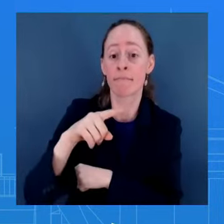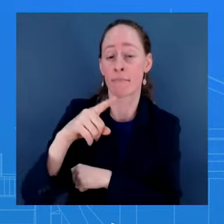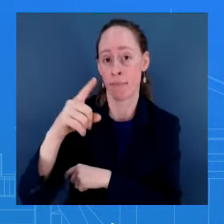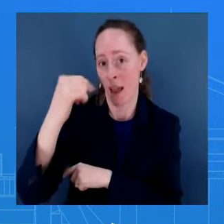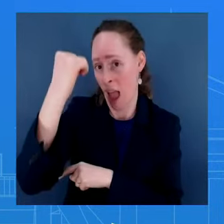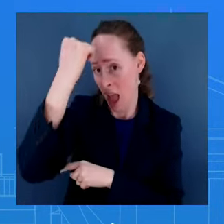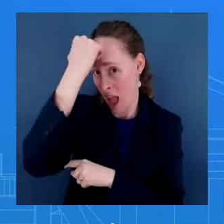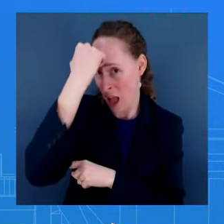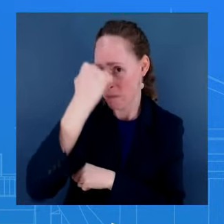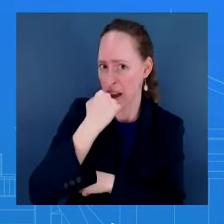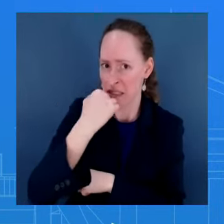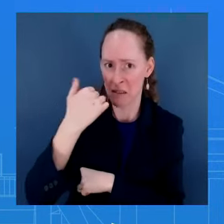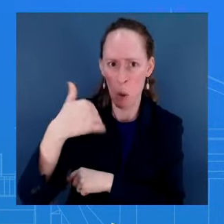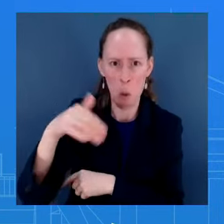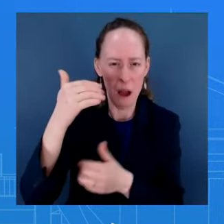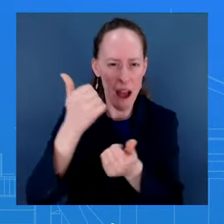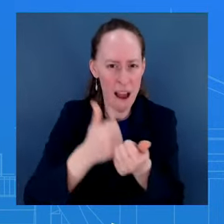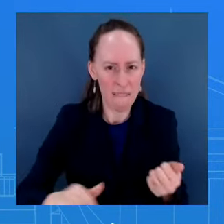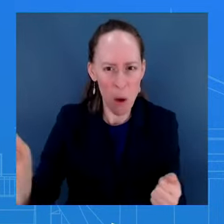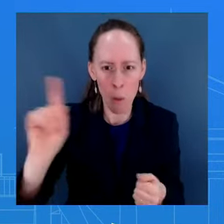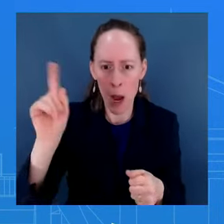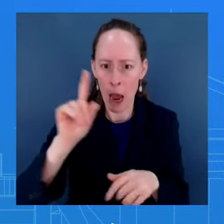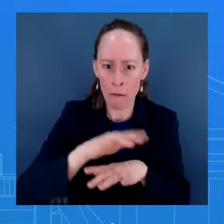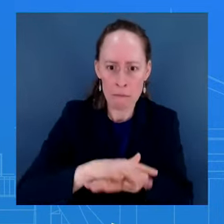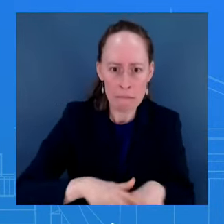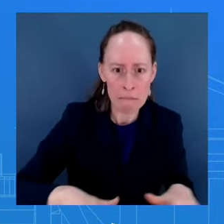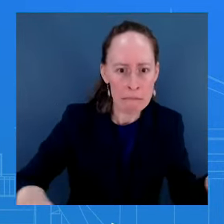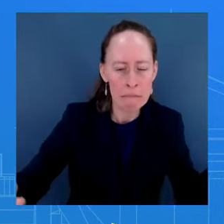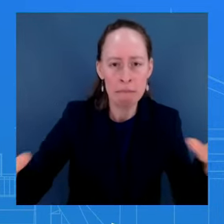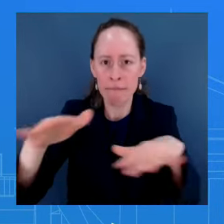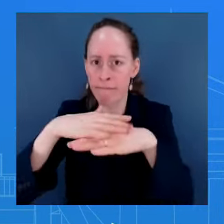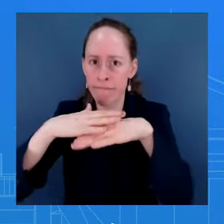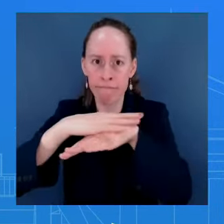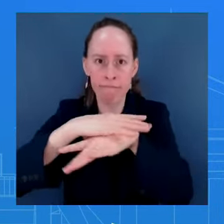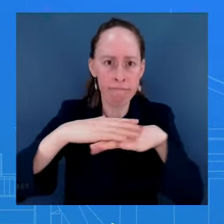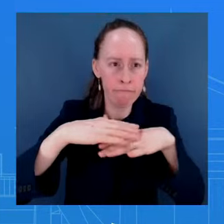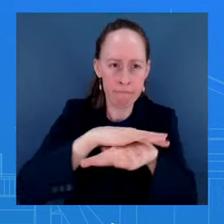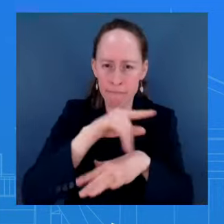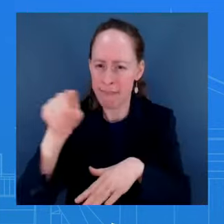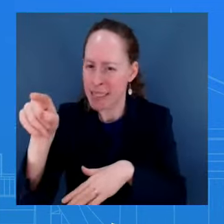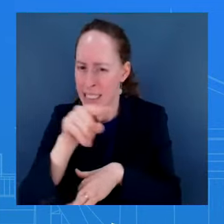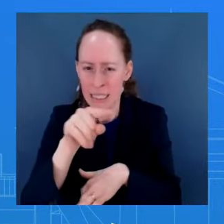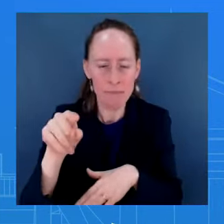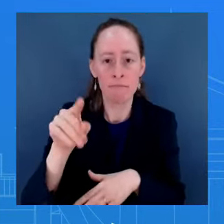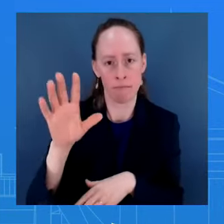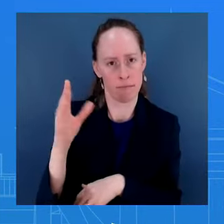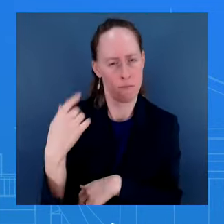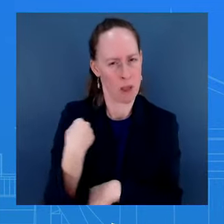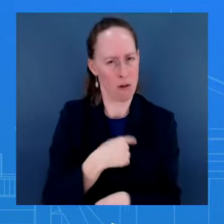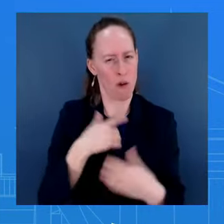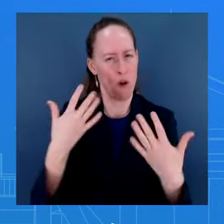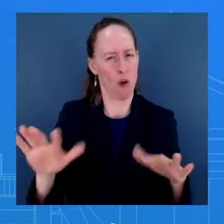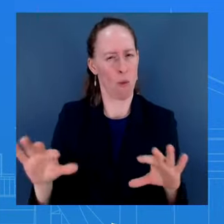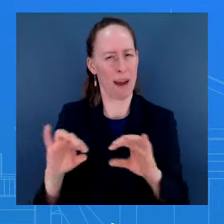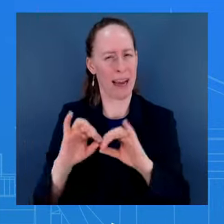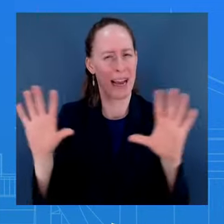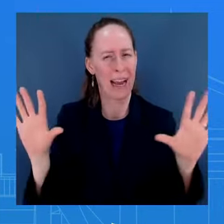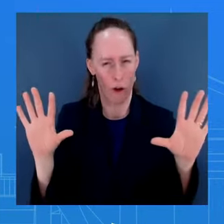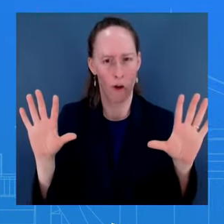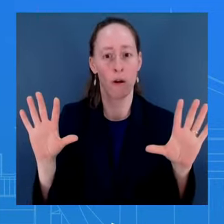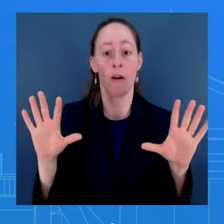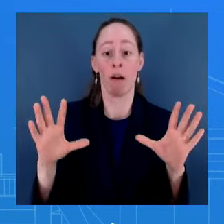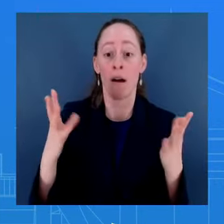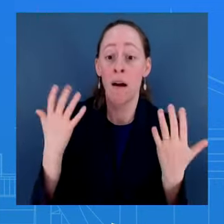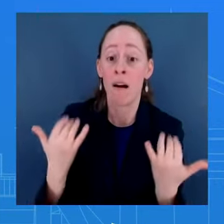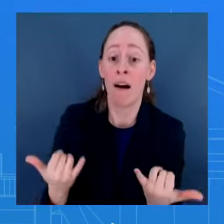civilian populations. That is something that they have done. As we have said, there have been far too many civilians who have been